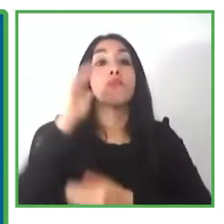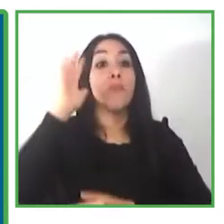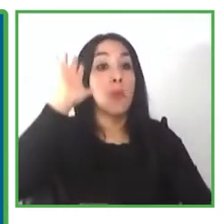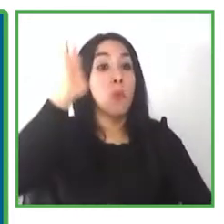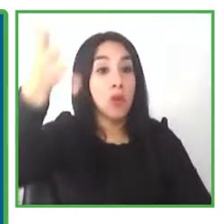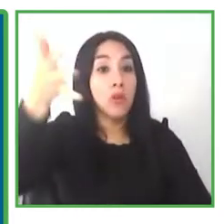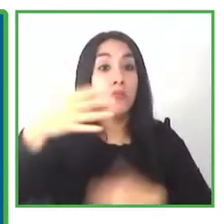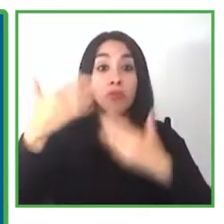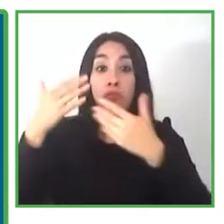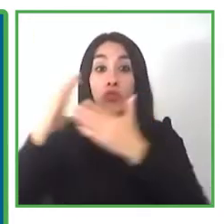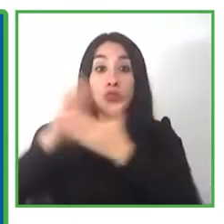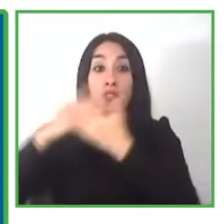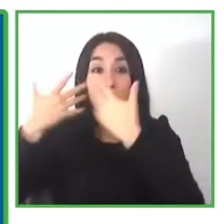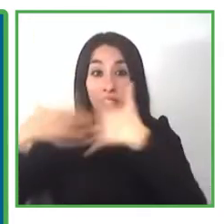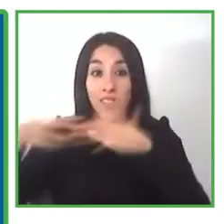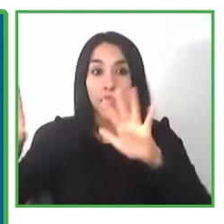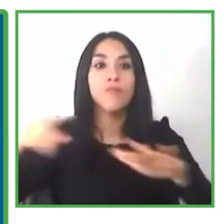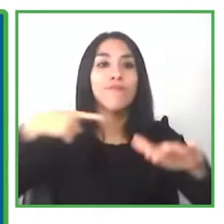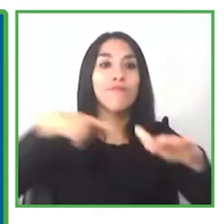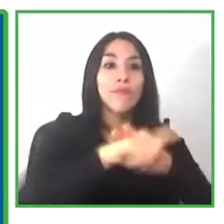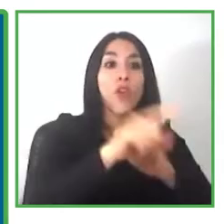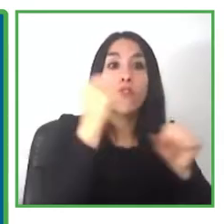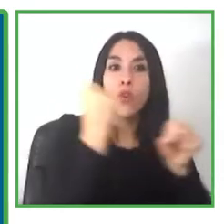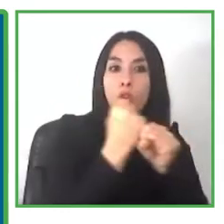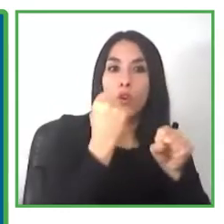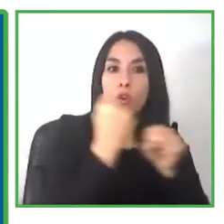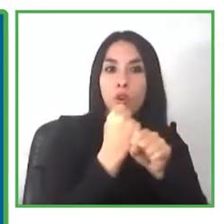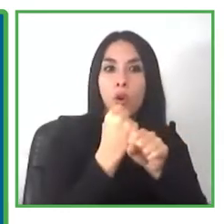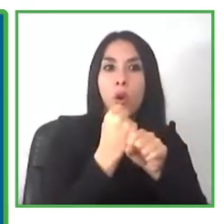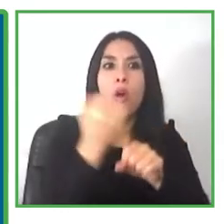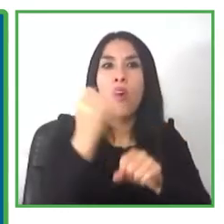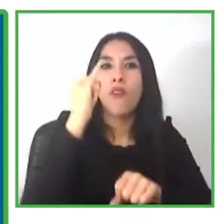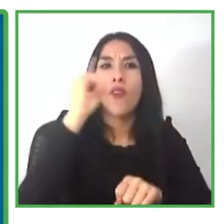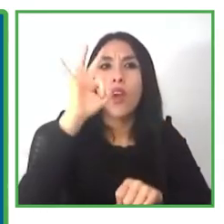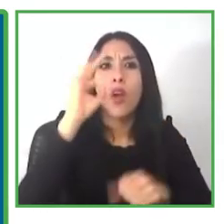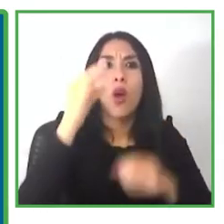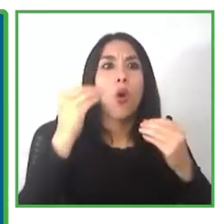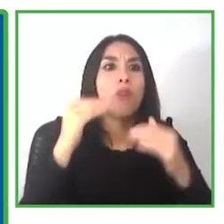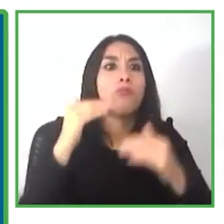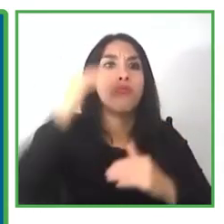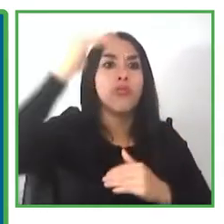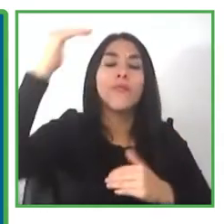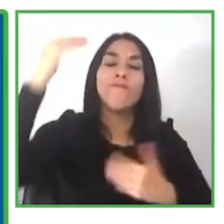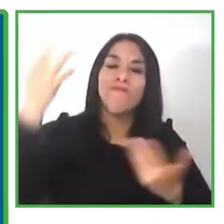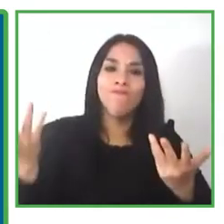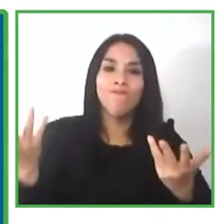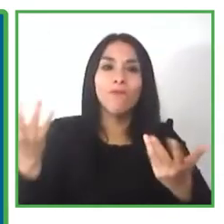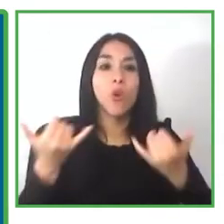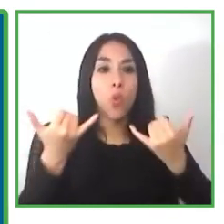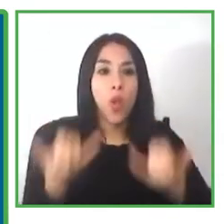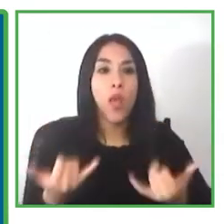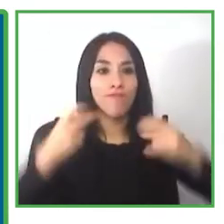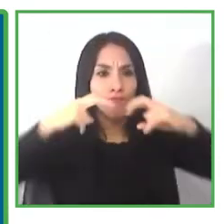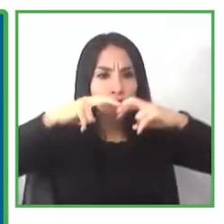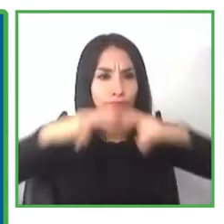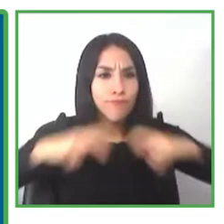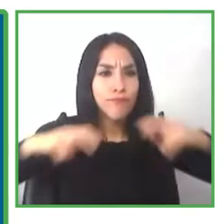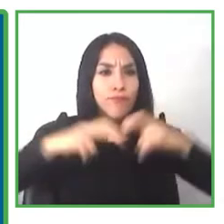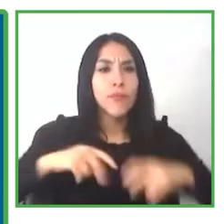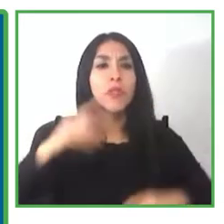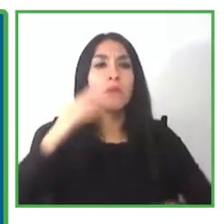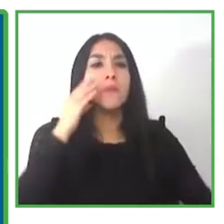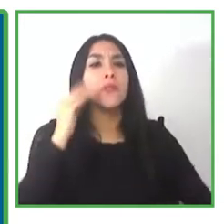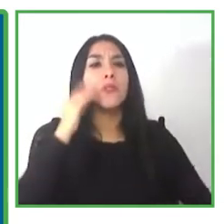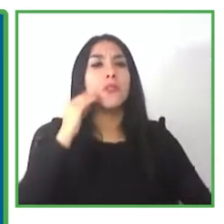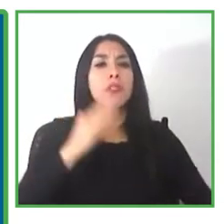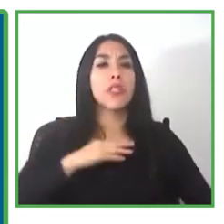access decent employment as adults however the investigation and international experience some of